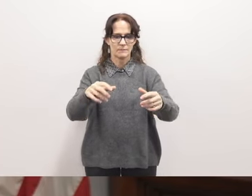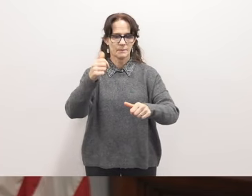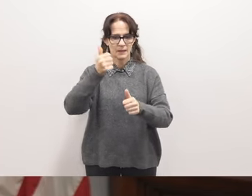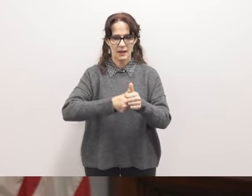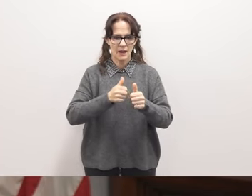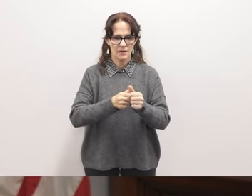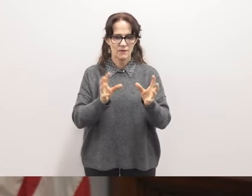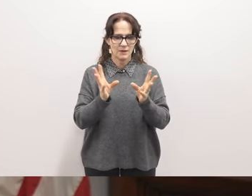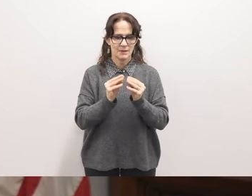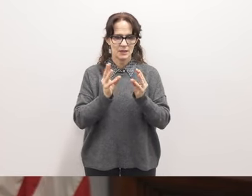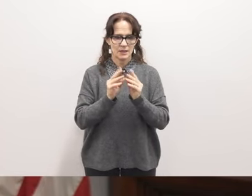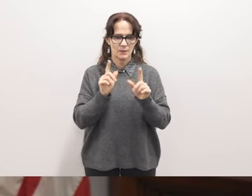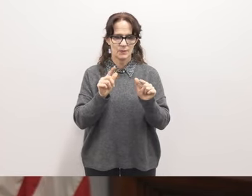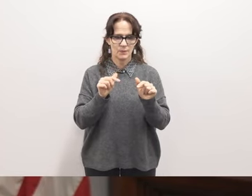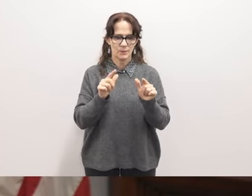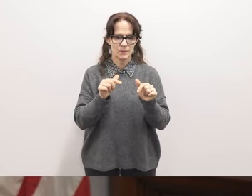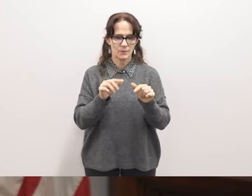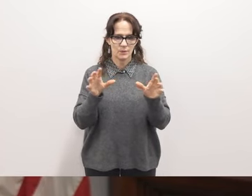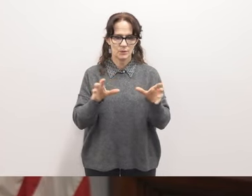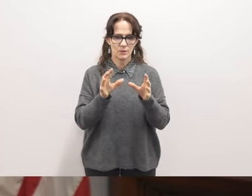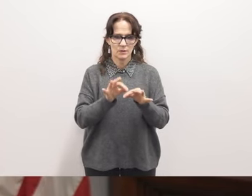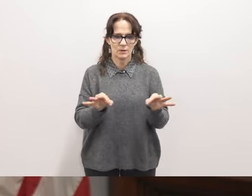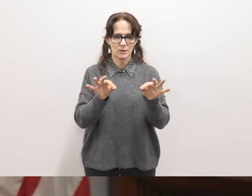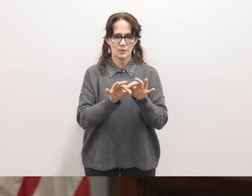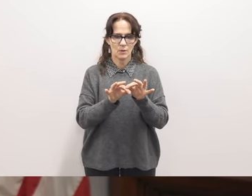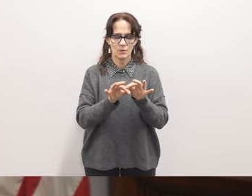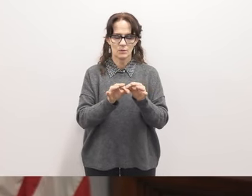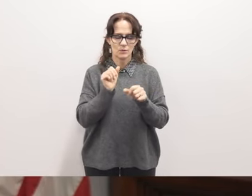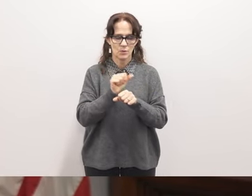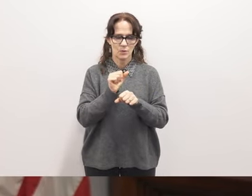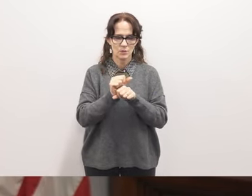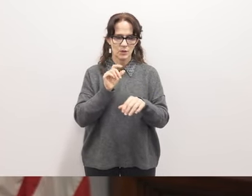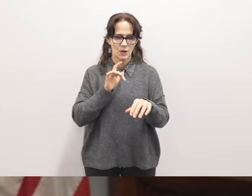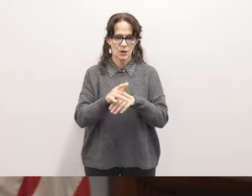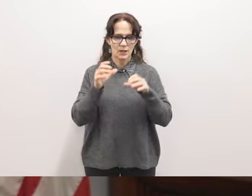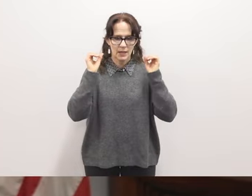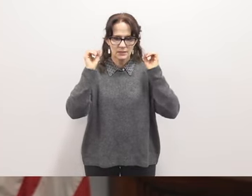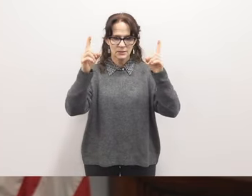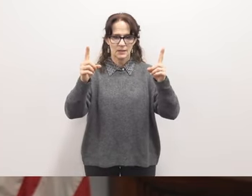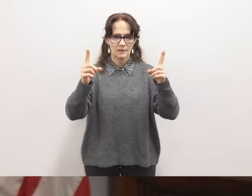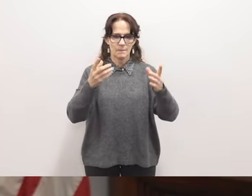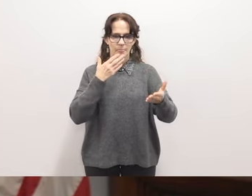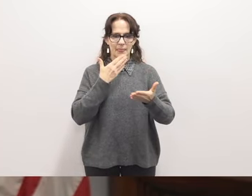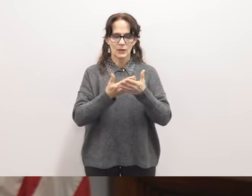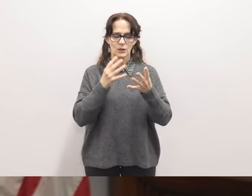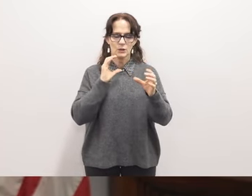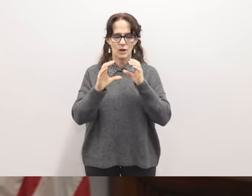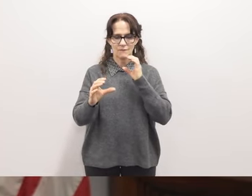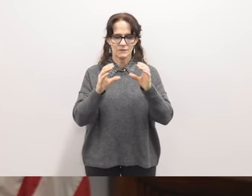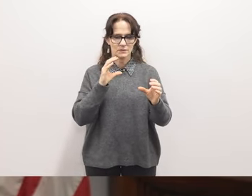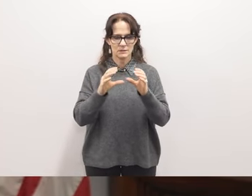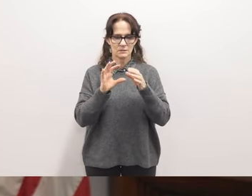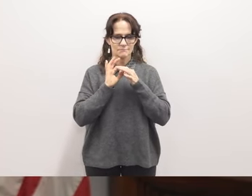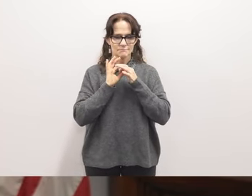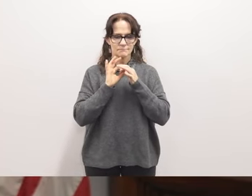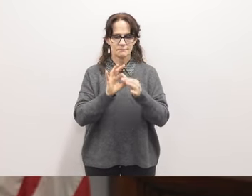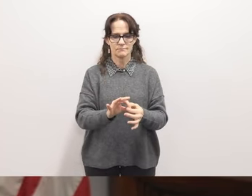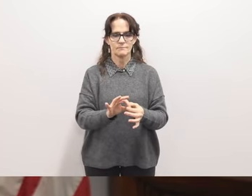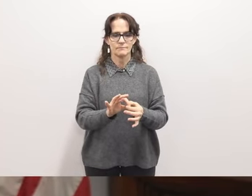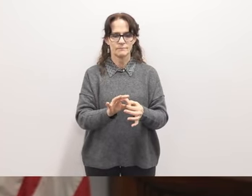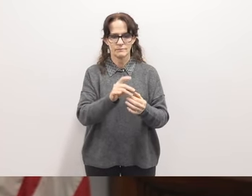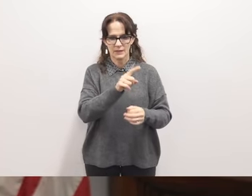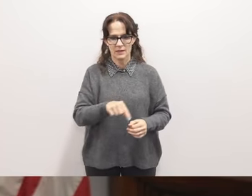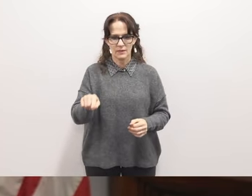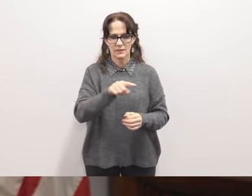that i've had a chance to attend uh doing critical work in early education so we had a good conversation around their